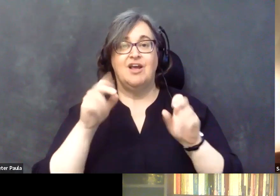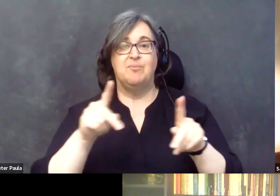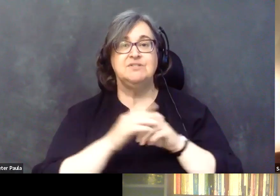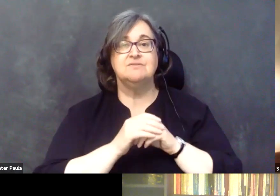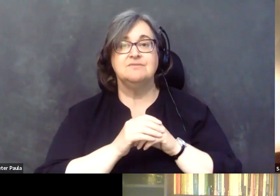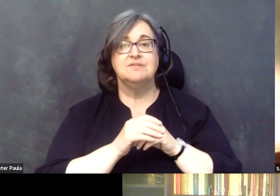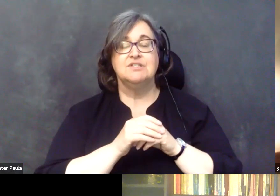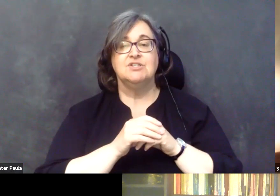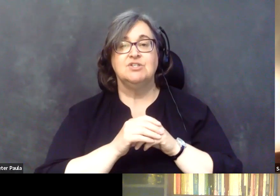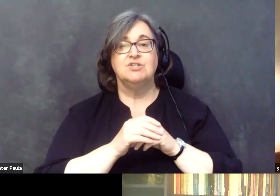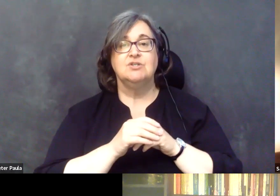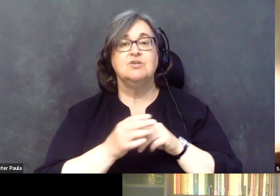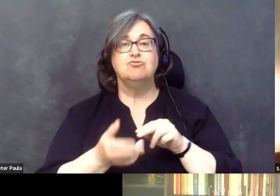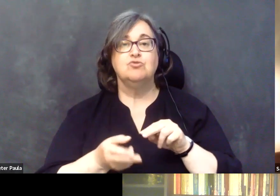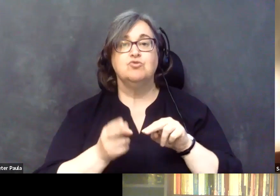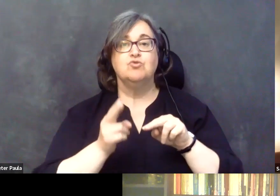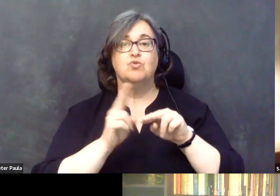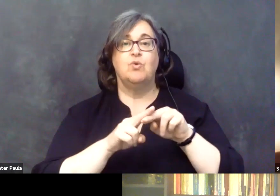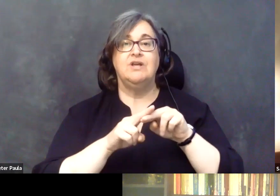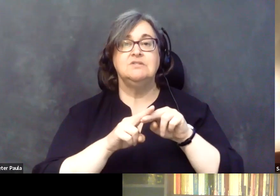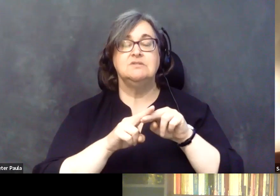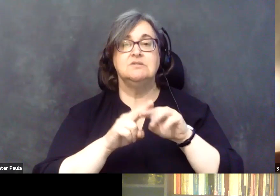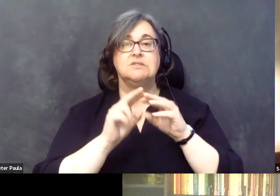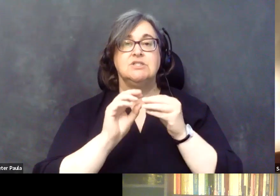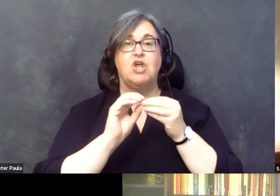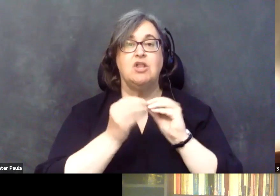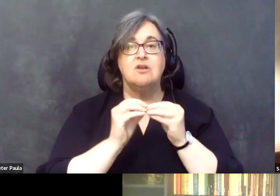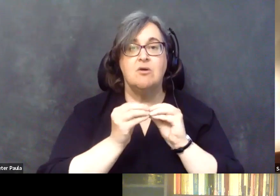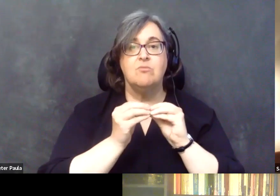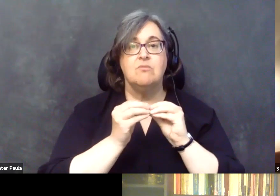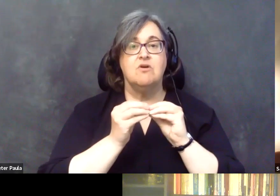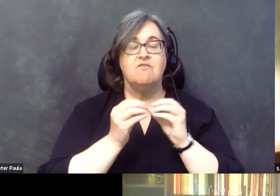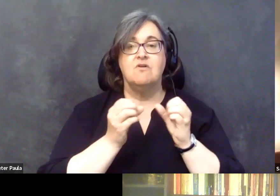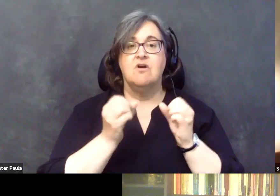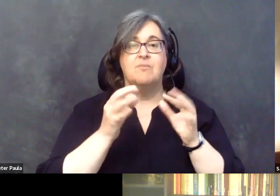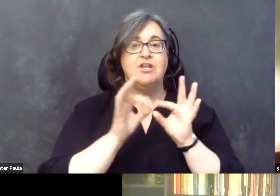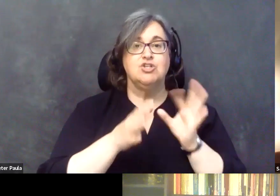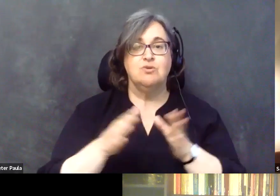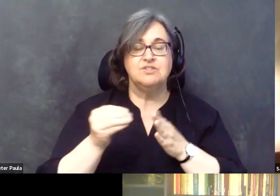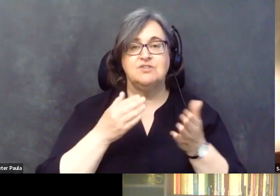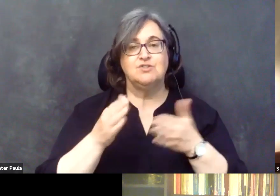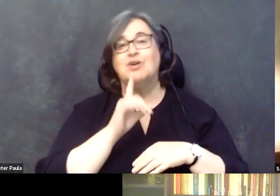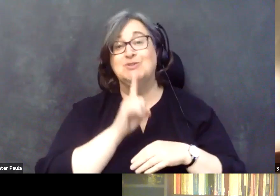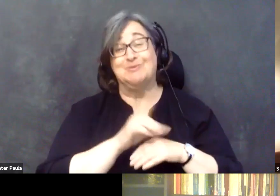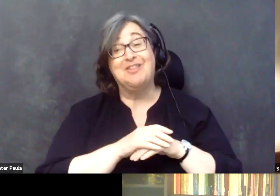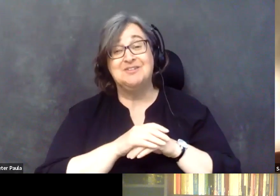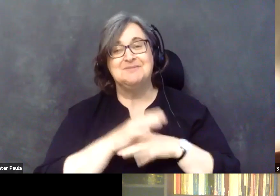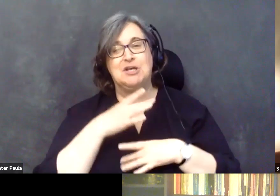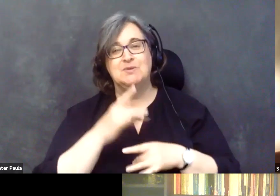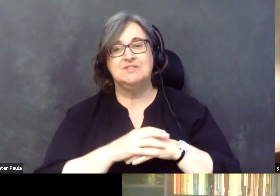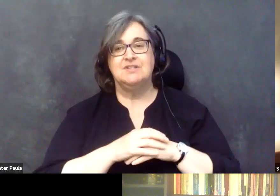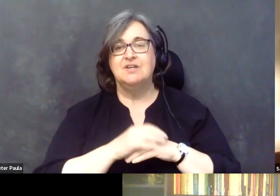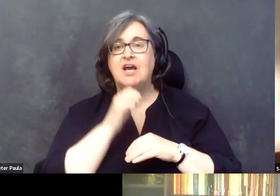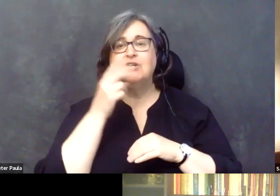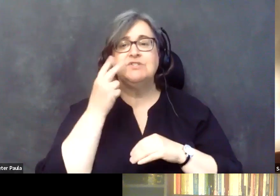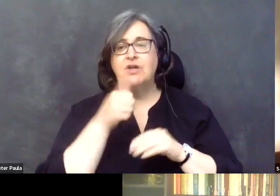increase the volume and scale of, of some of those interpreters and services. So that's really, really interesting. Um, I don't